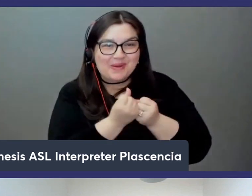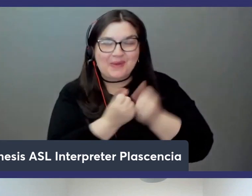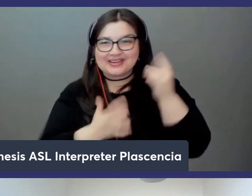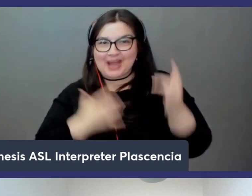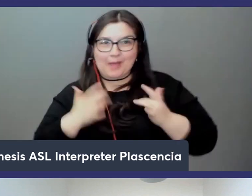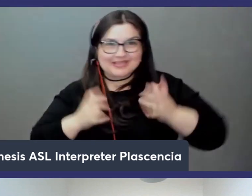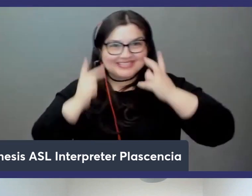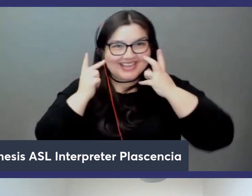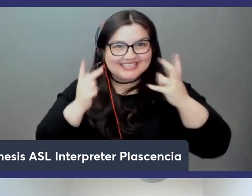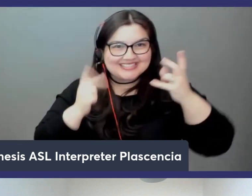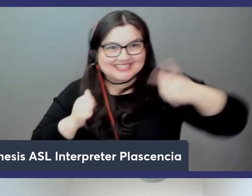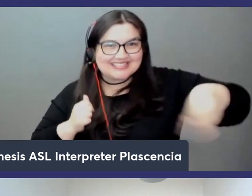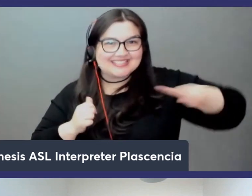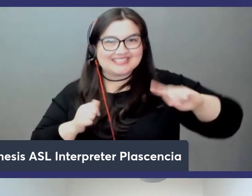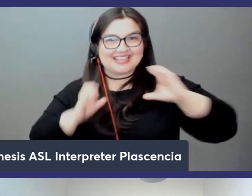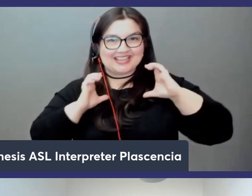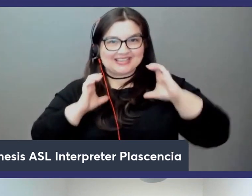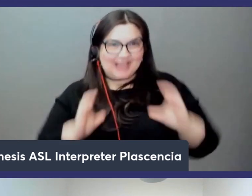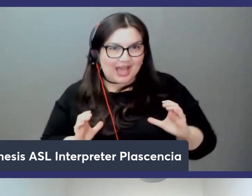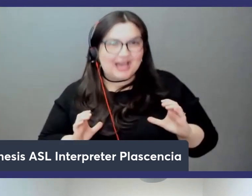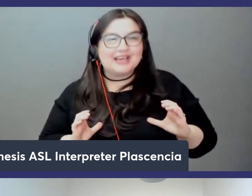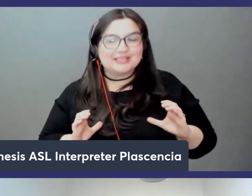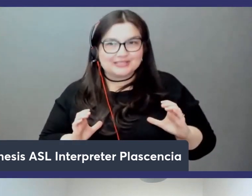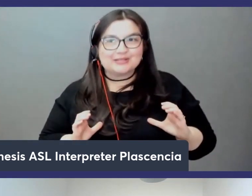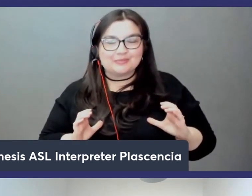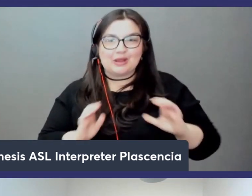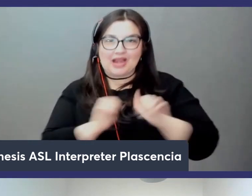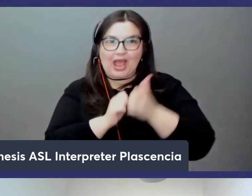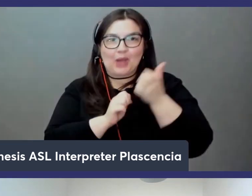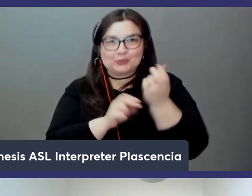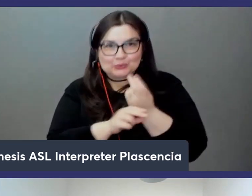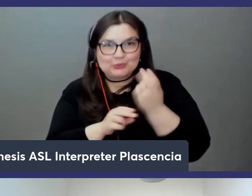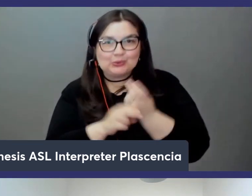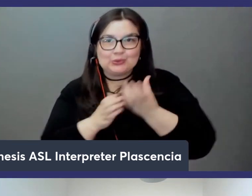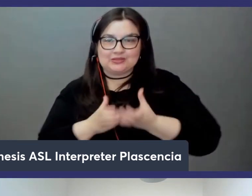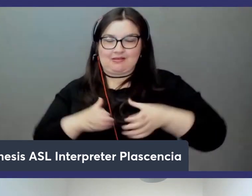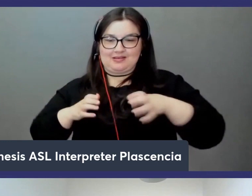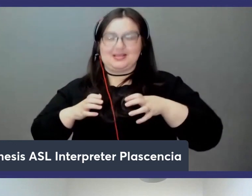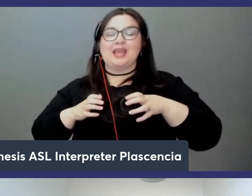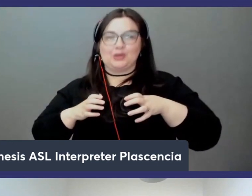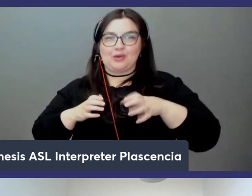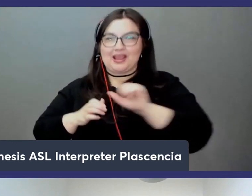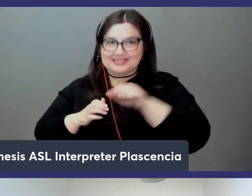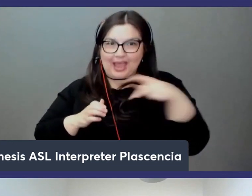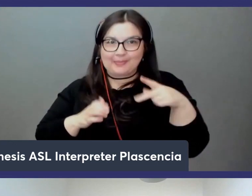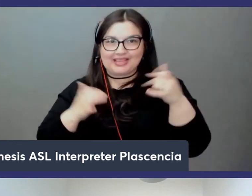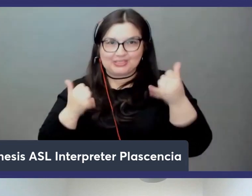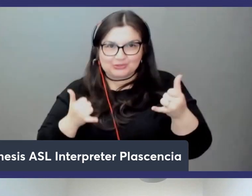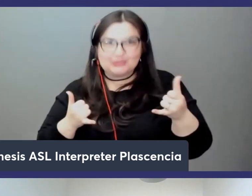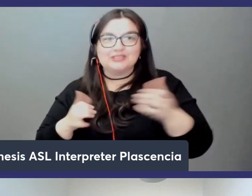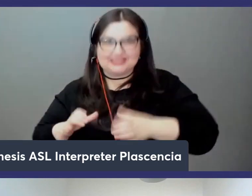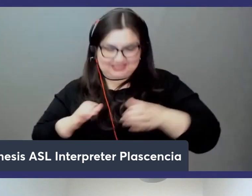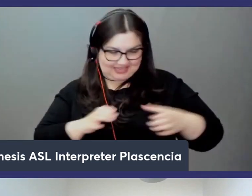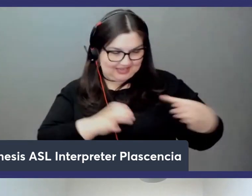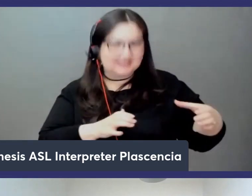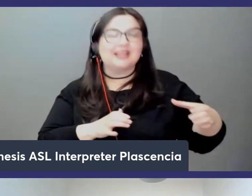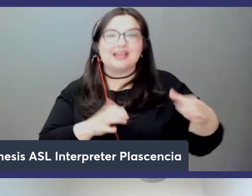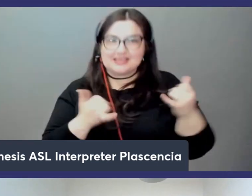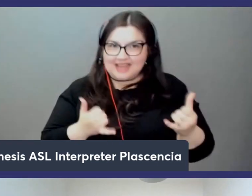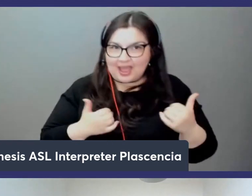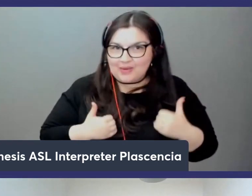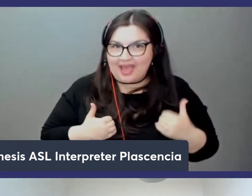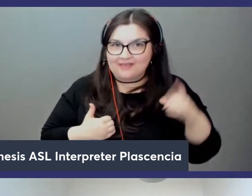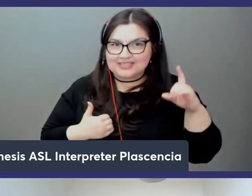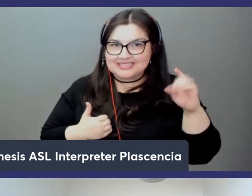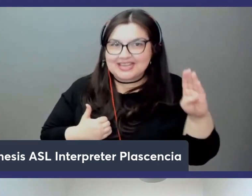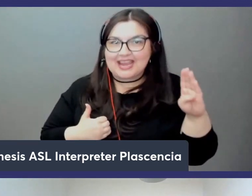and i'm excited to see how our customers uh who are building or using containerized applications today will now have a database that